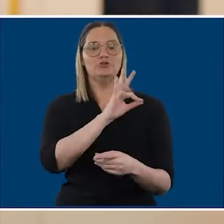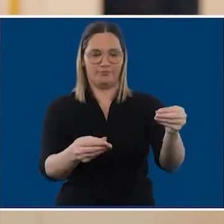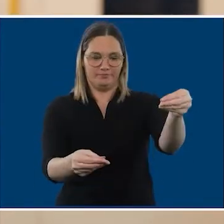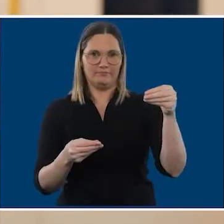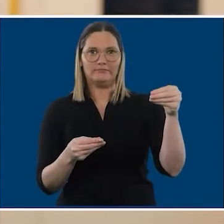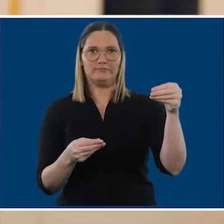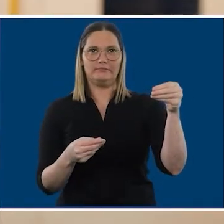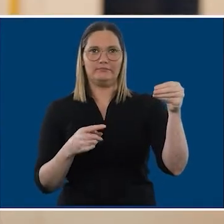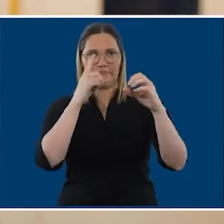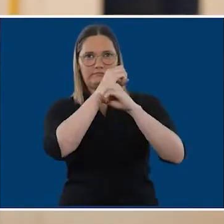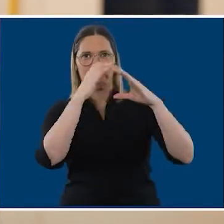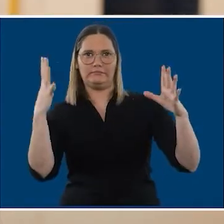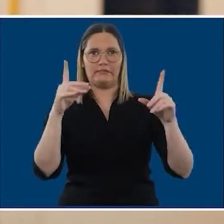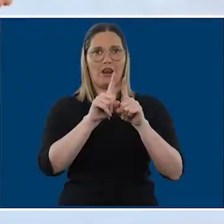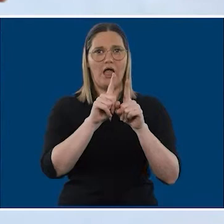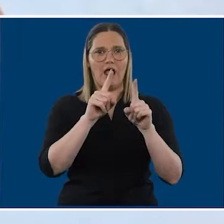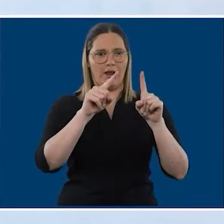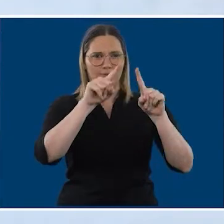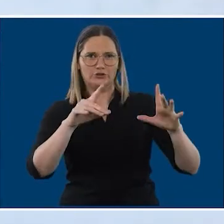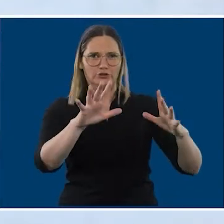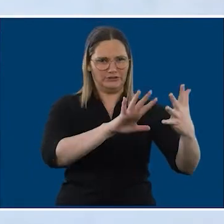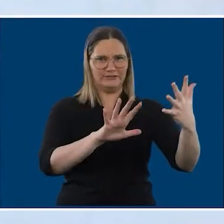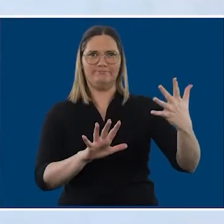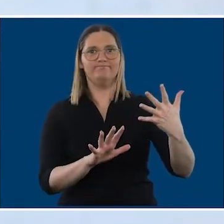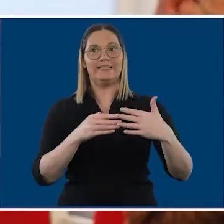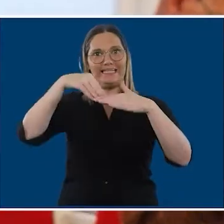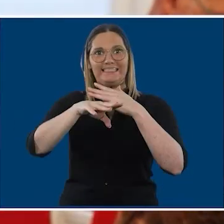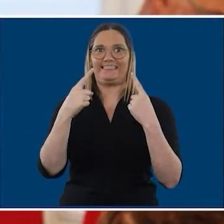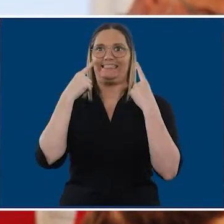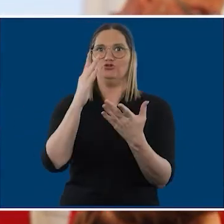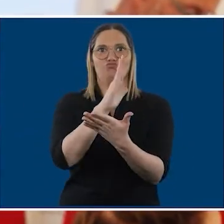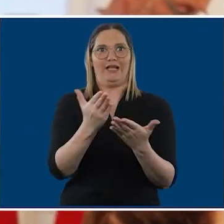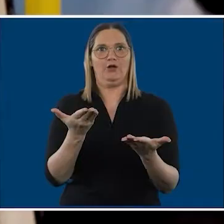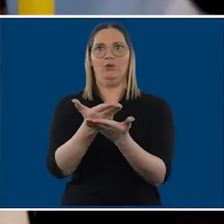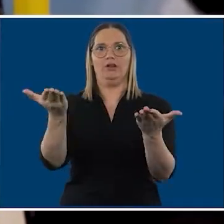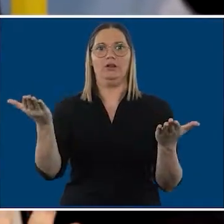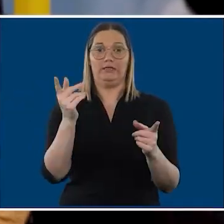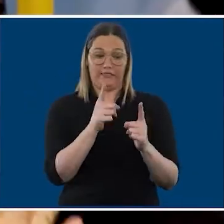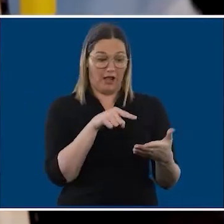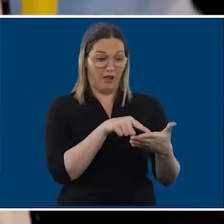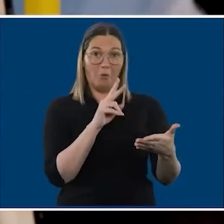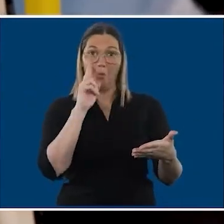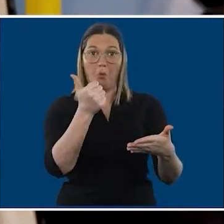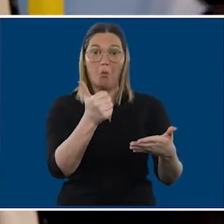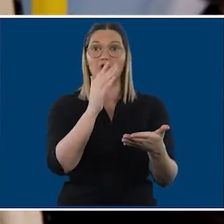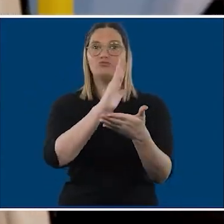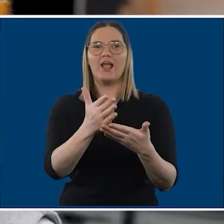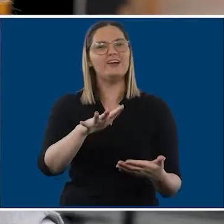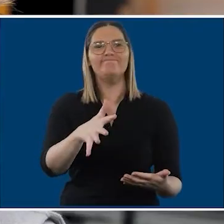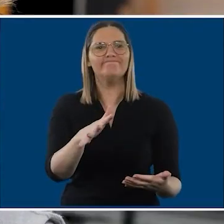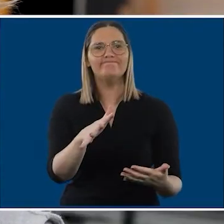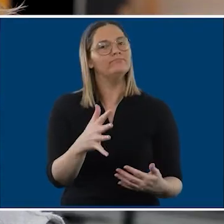to say you come and look at it feel it and you find out what does and doesn't work. What looks good on paper might not work in practice.